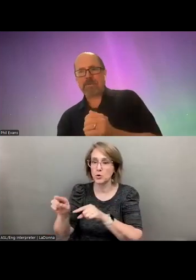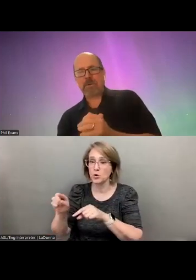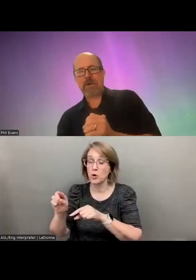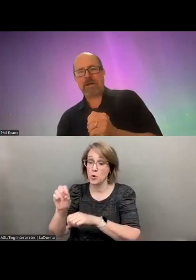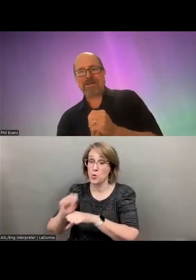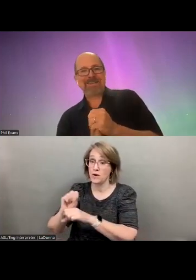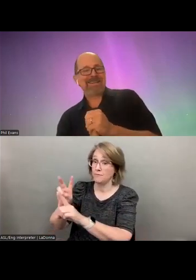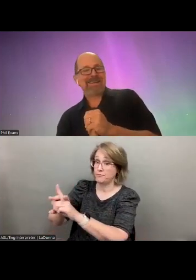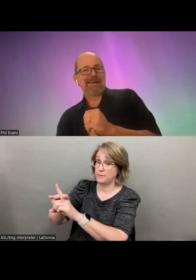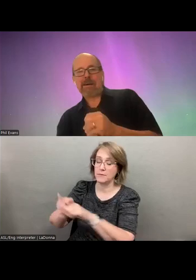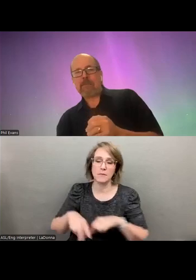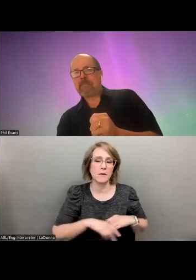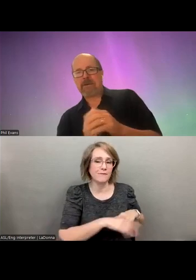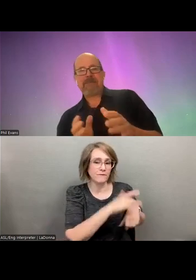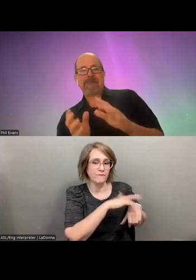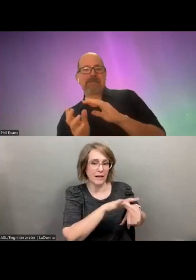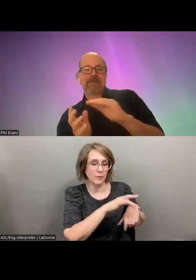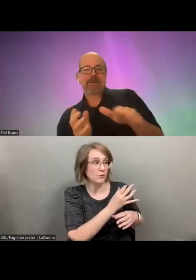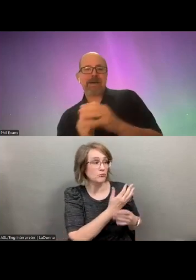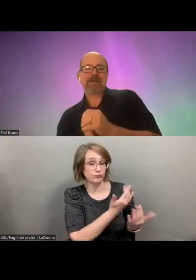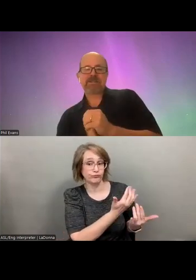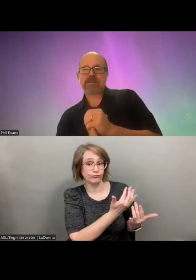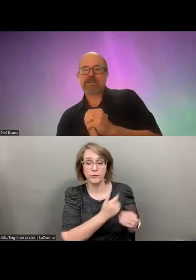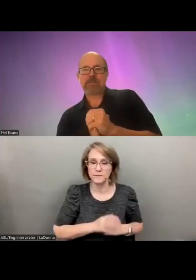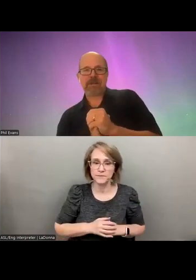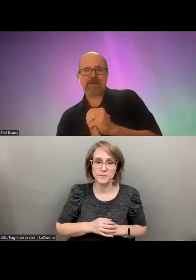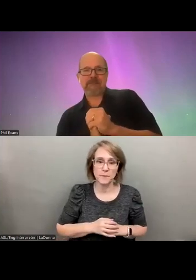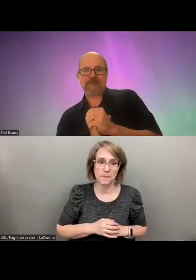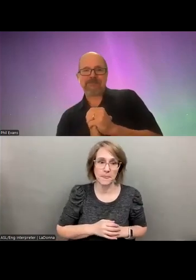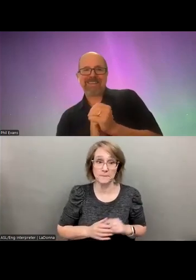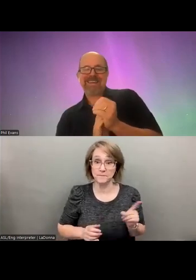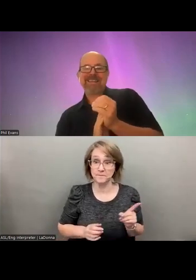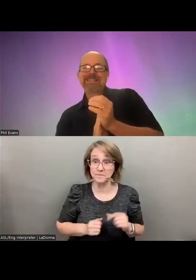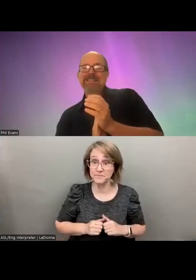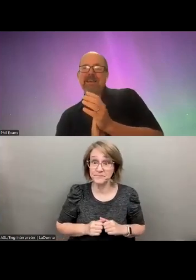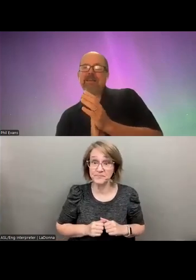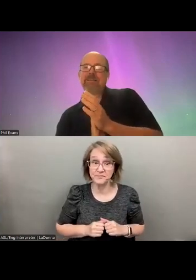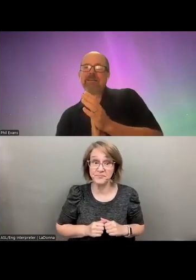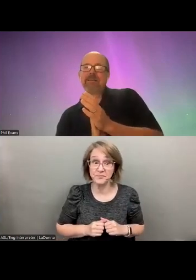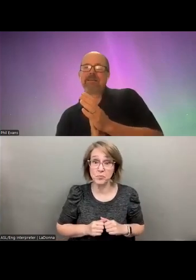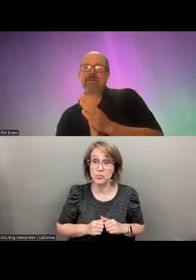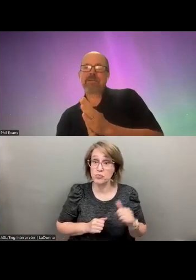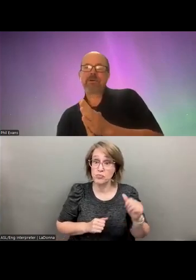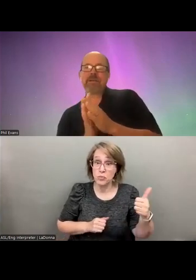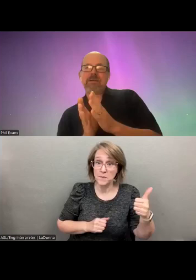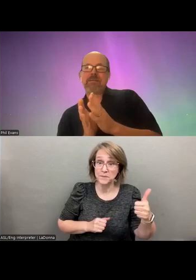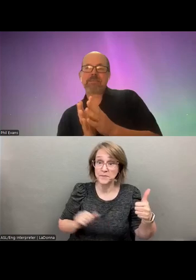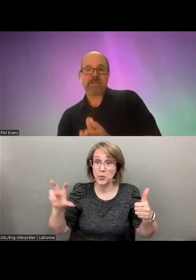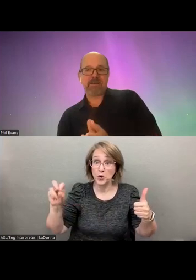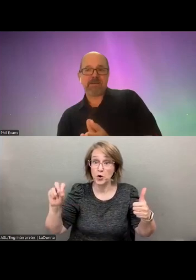We're not going to pull you on it. Um, all right, go ahead. Let's, let's show them the number. It's 10 to